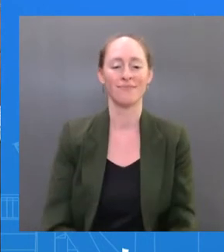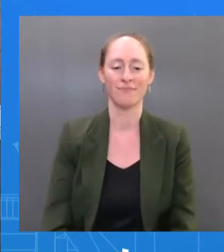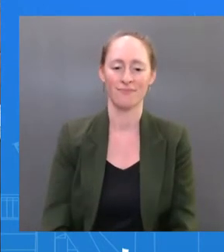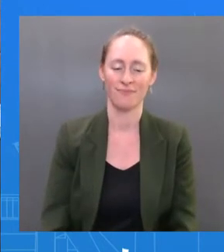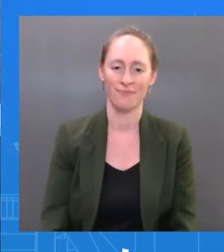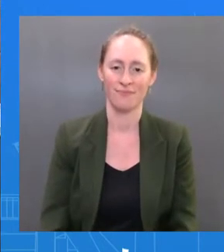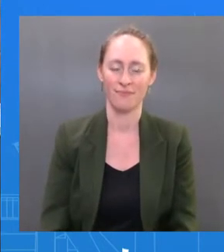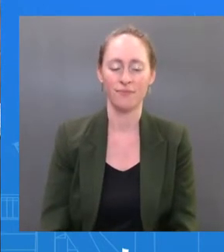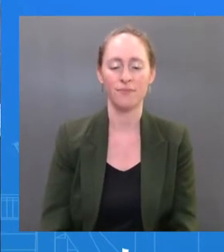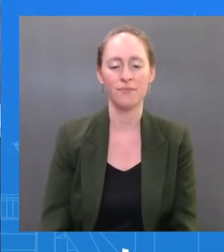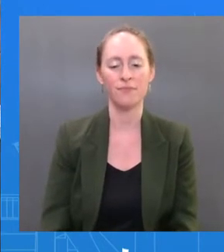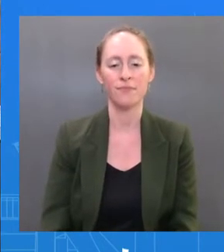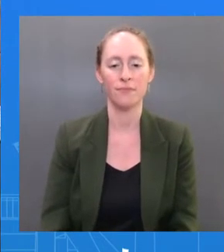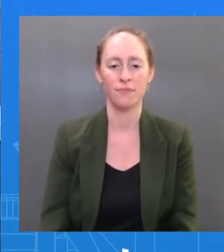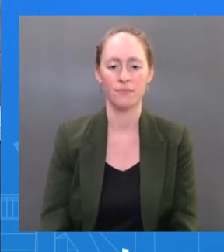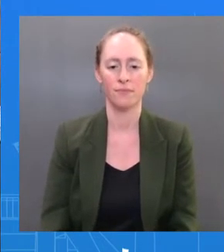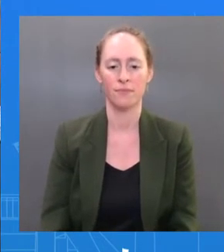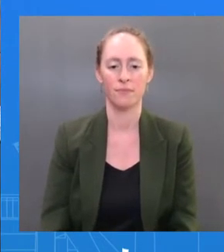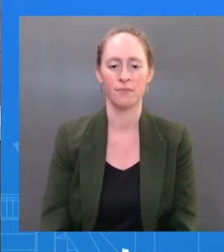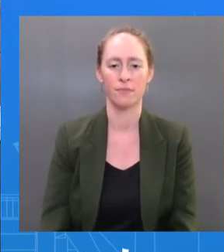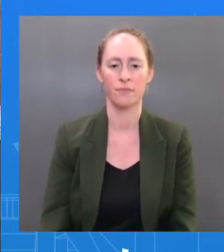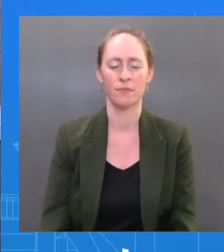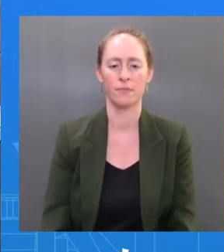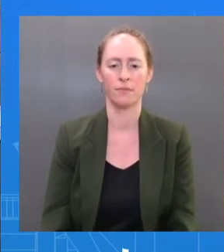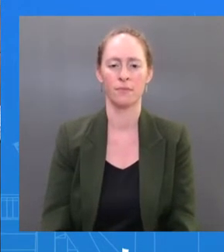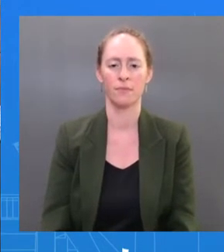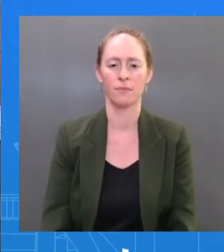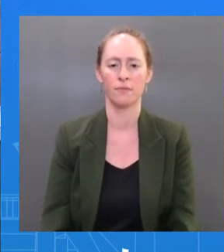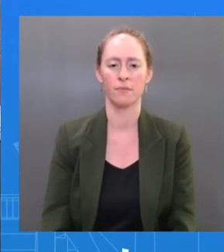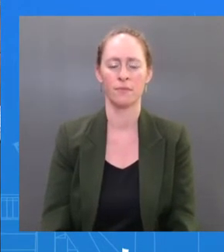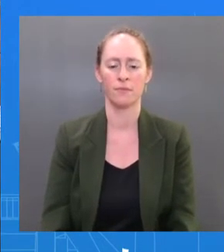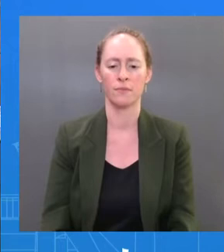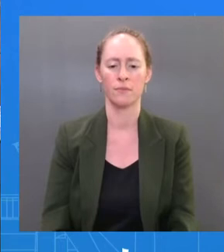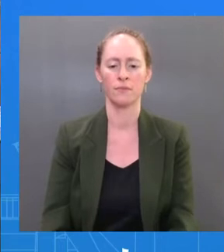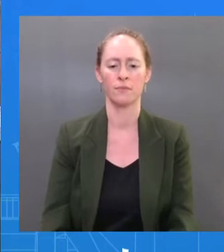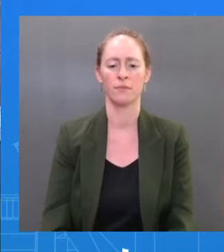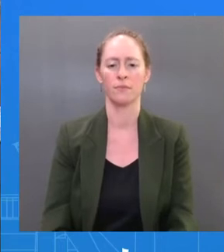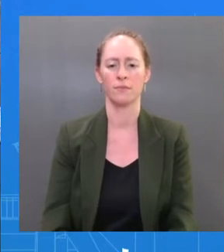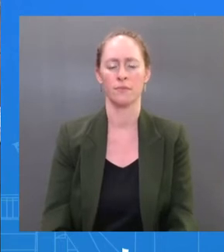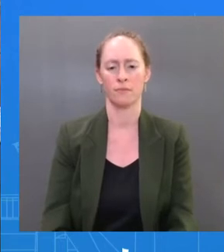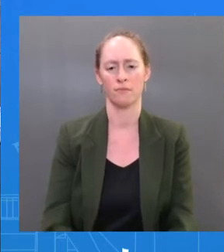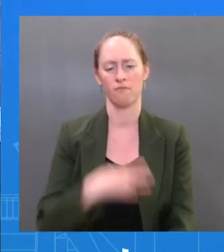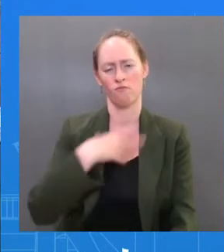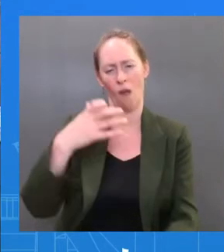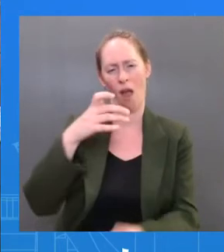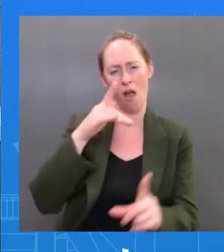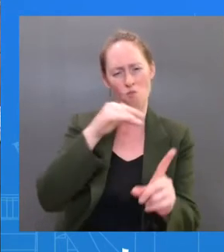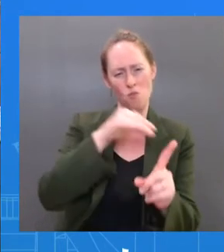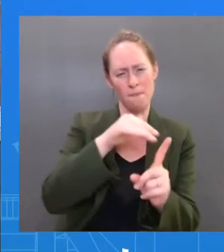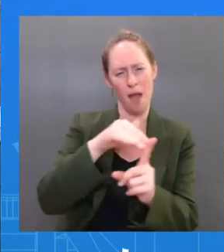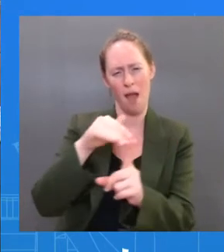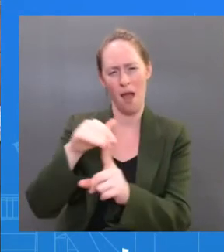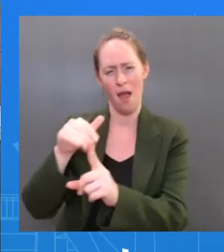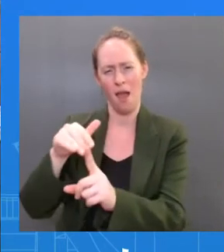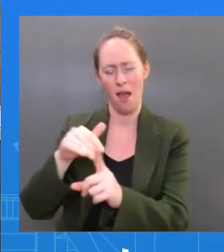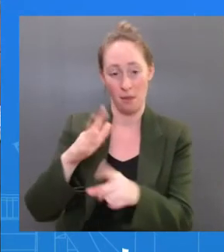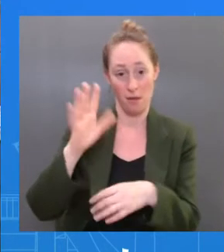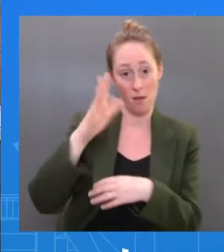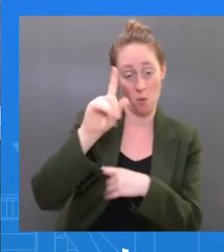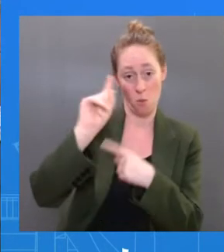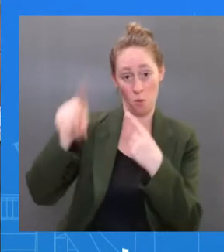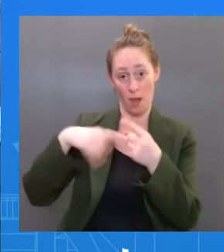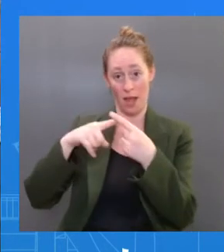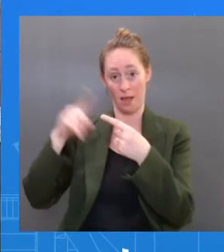We have — the President has done the work to make sure that more than 200 million people in this country have been